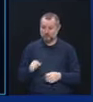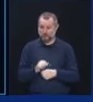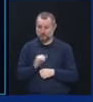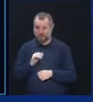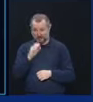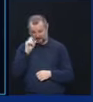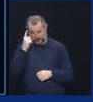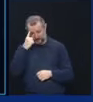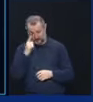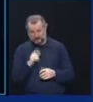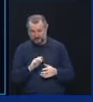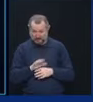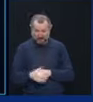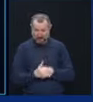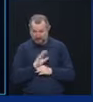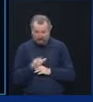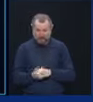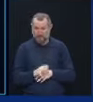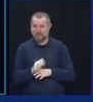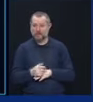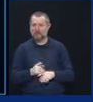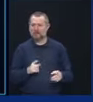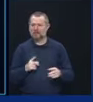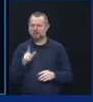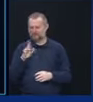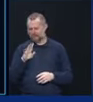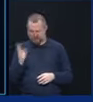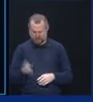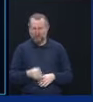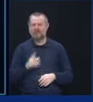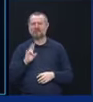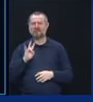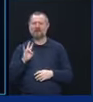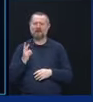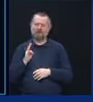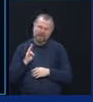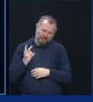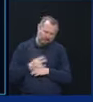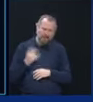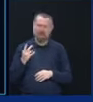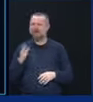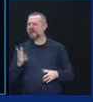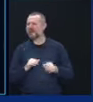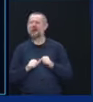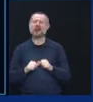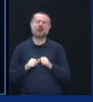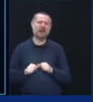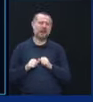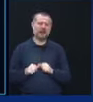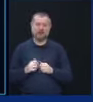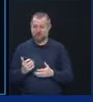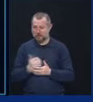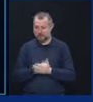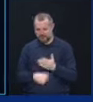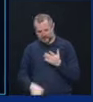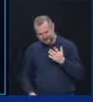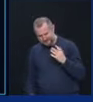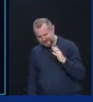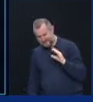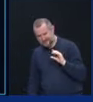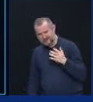week, 24 hours a day. They don't deserve political